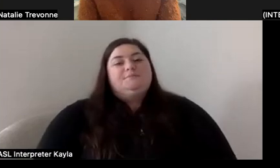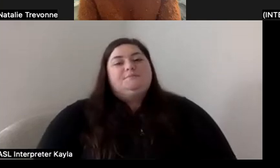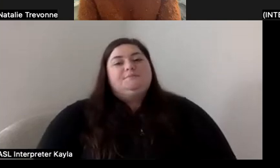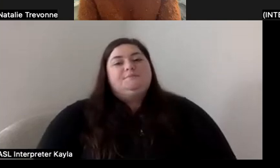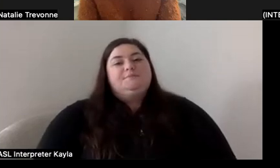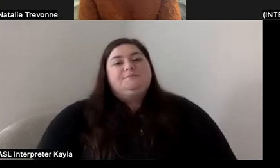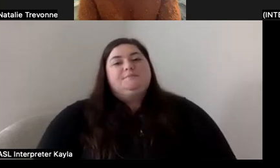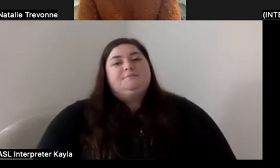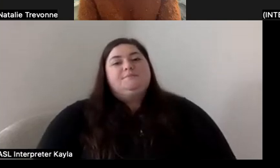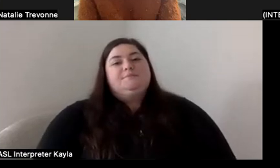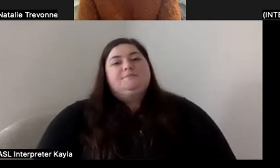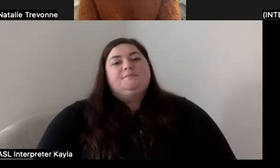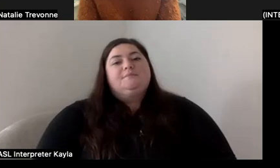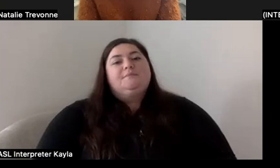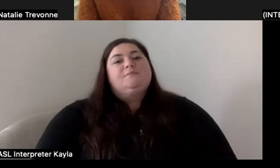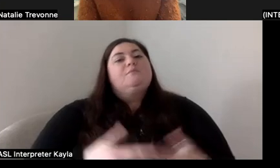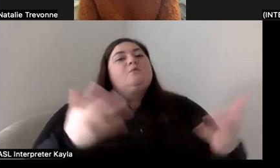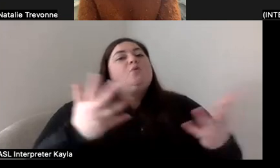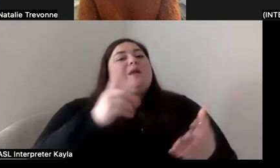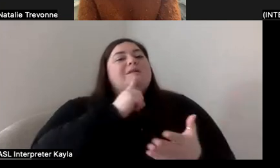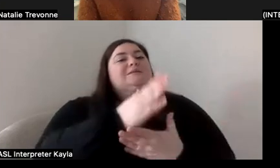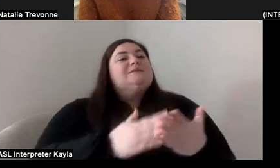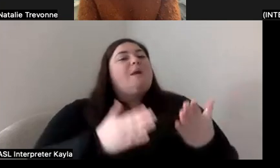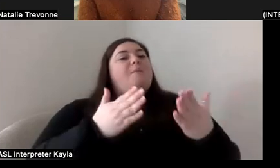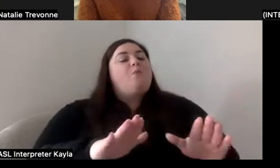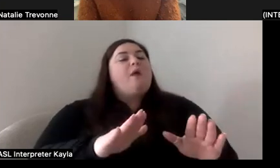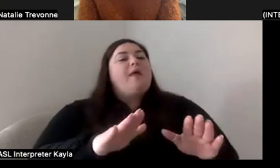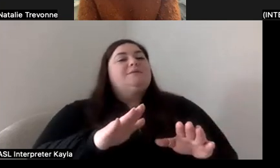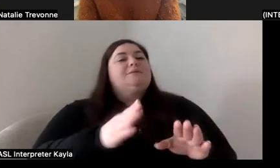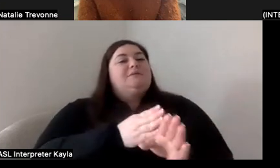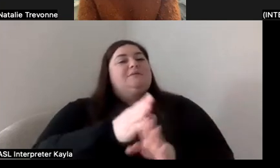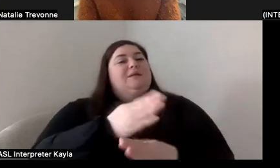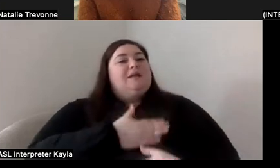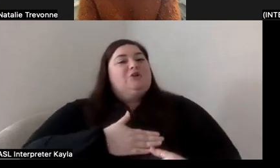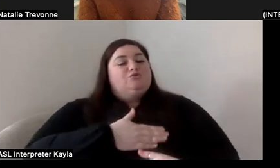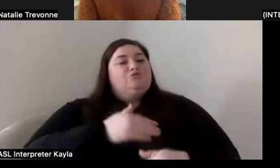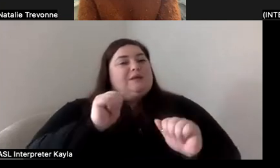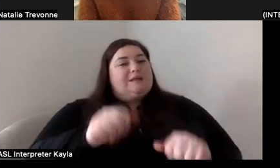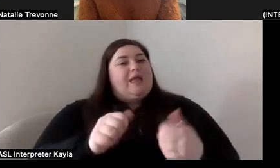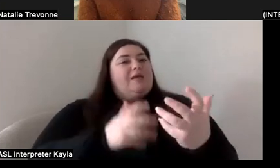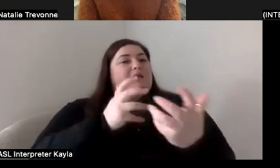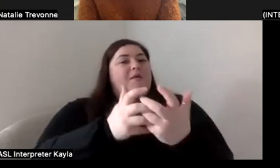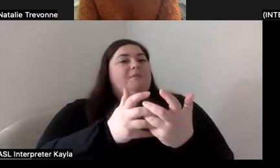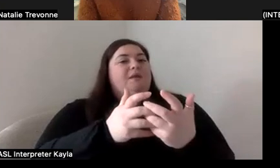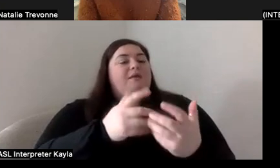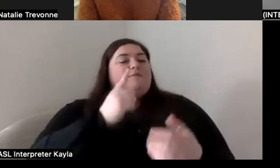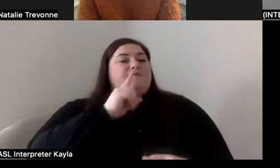some ways what that you think the industry can be more accommodating and accessible to disabled creatives?